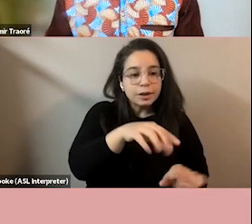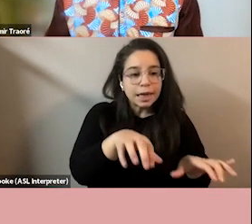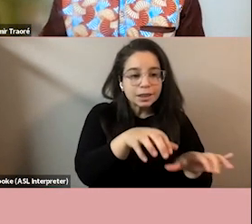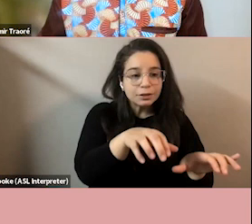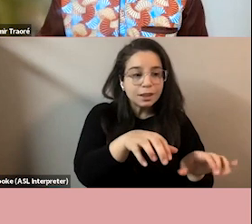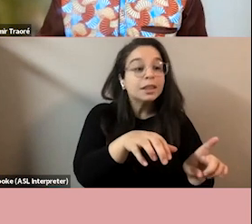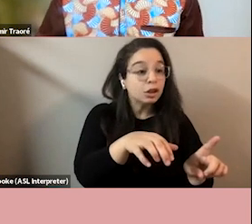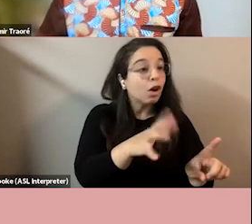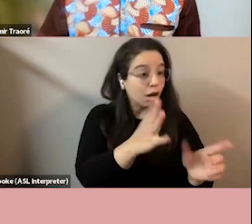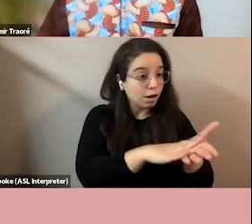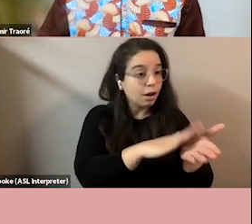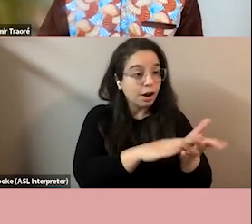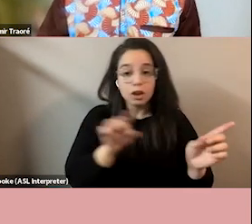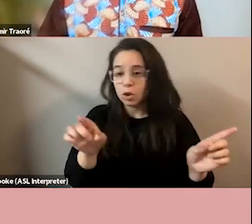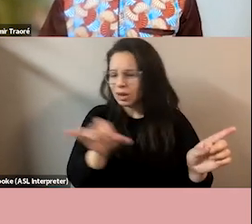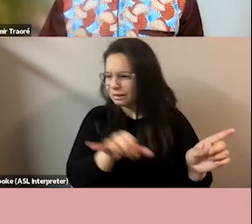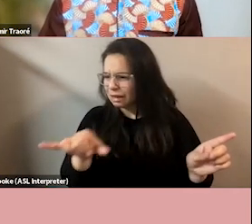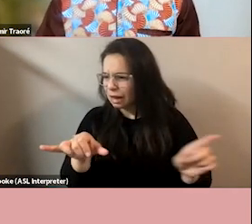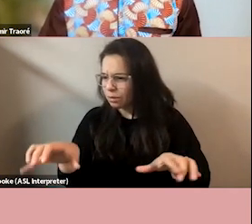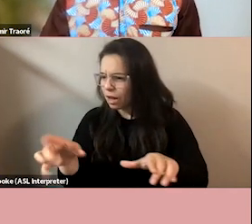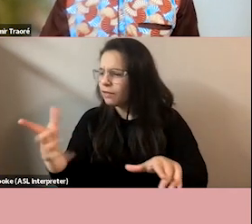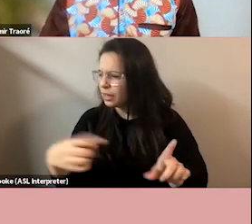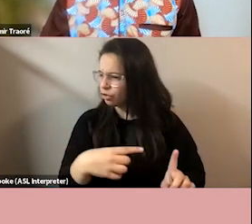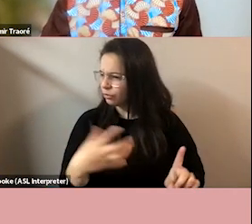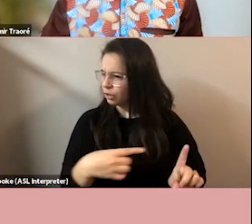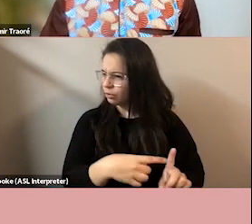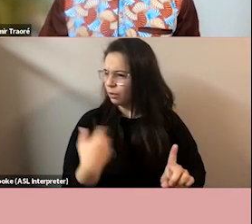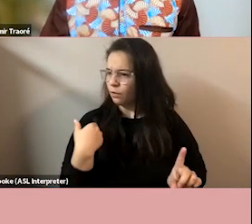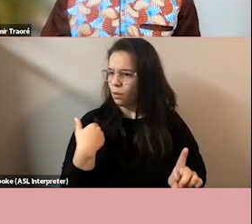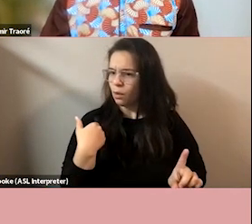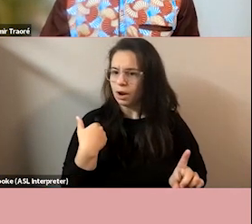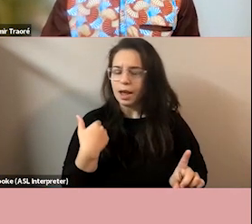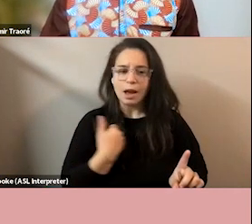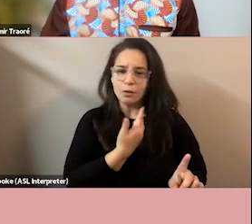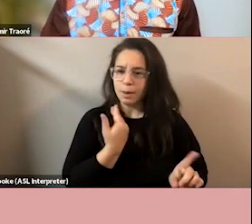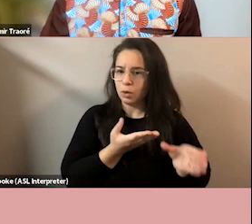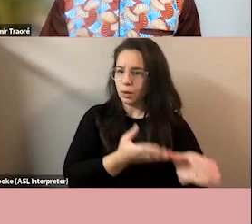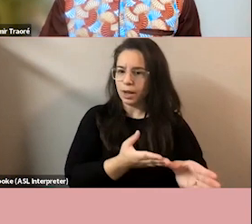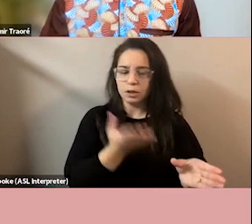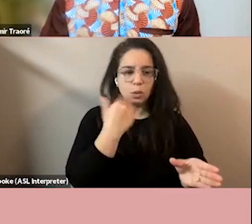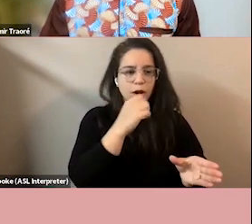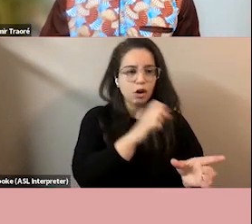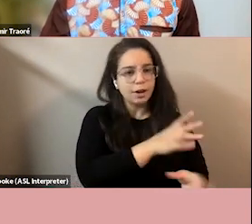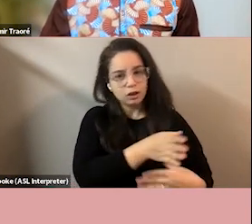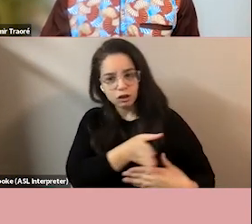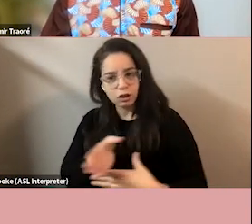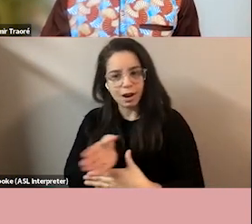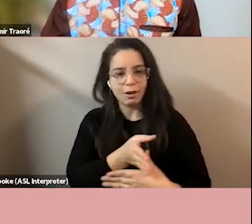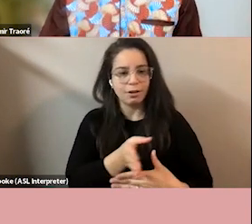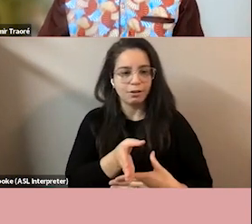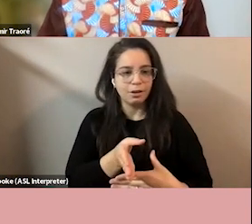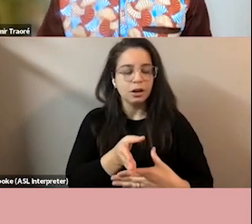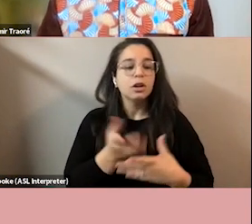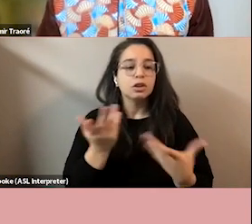repeated that other people have done and have identified uh the better ways to go about those edi initiatives